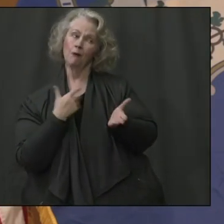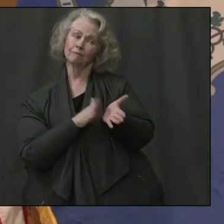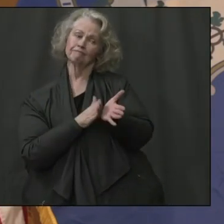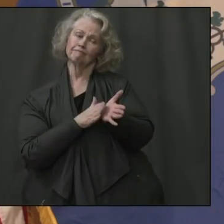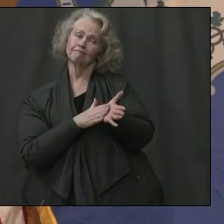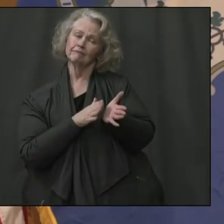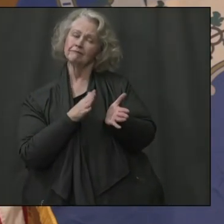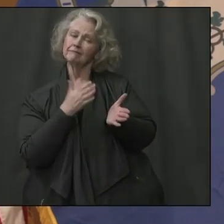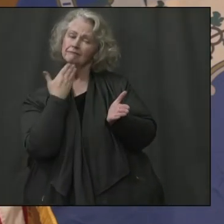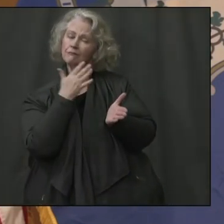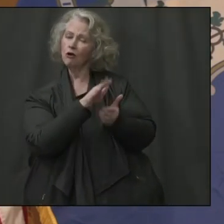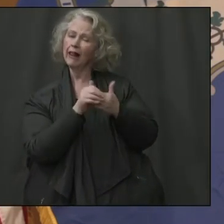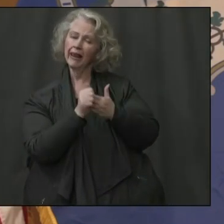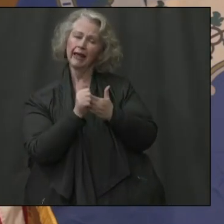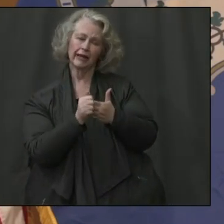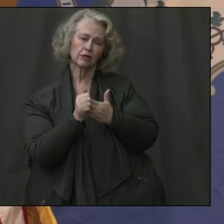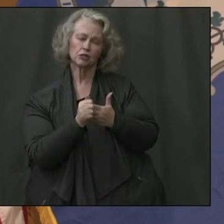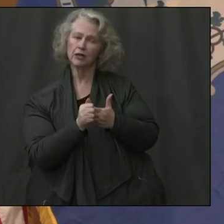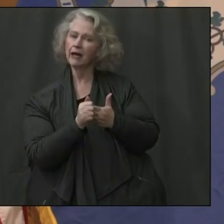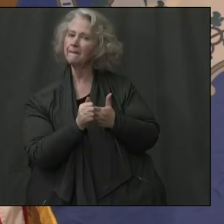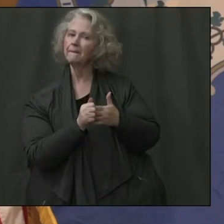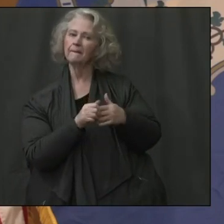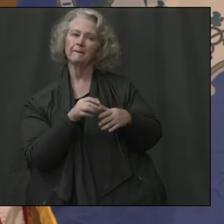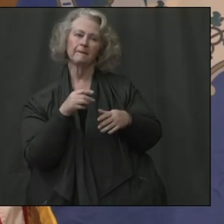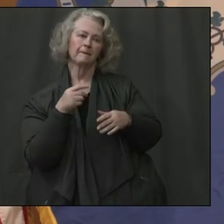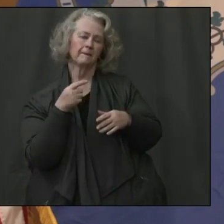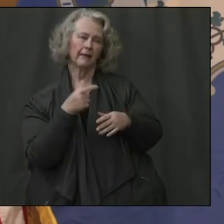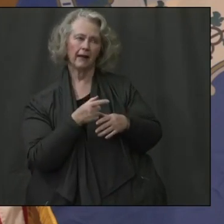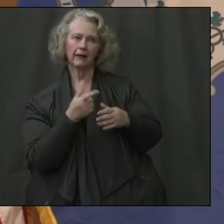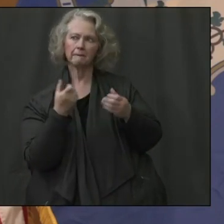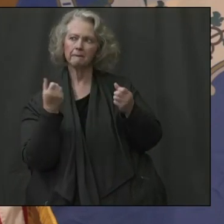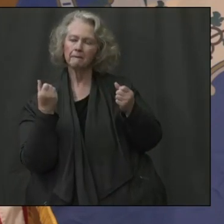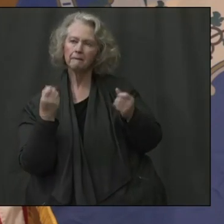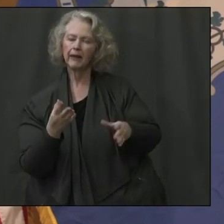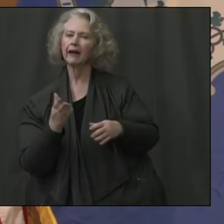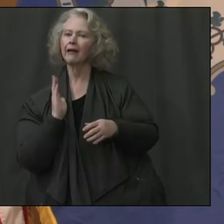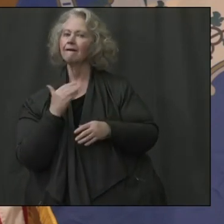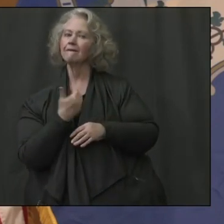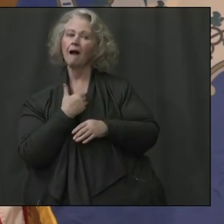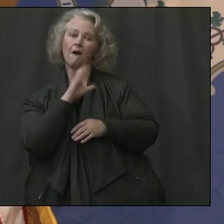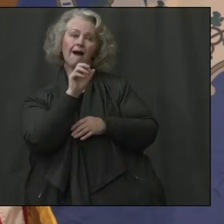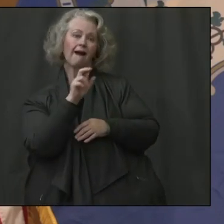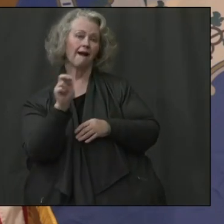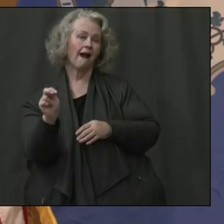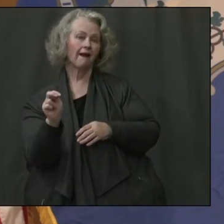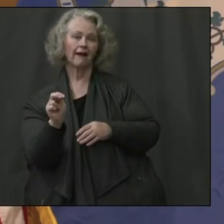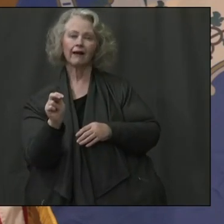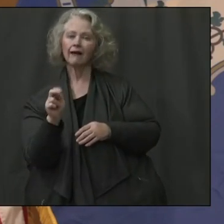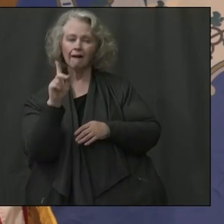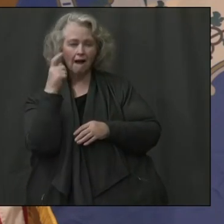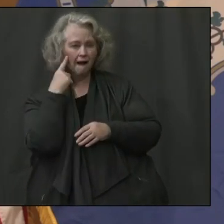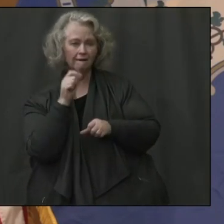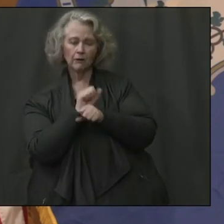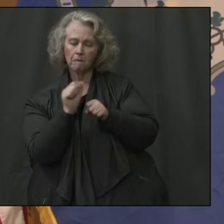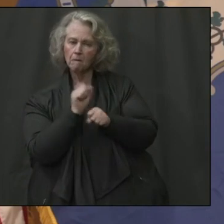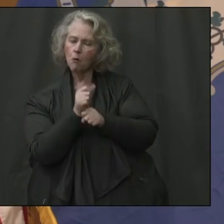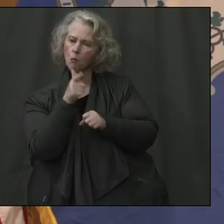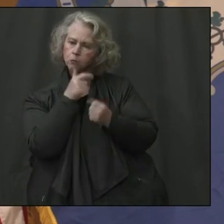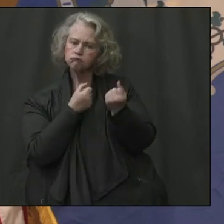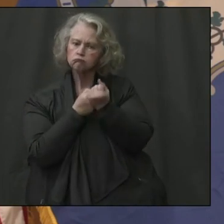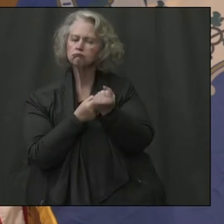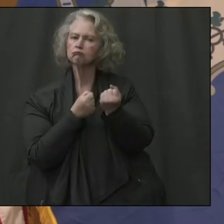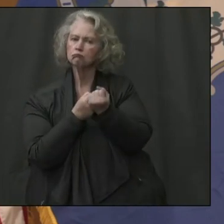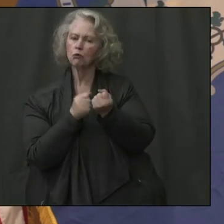for your leadership as well as for the many, probably hundreds of state employees, uh, that are helping to support our state through this crisis.